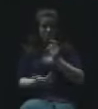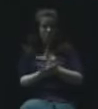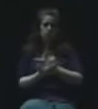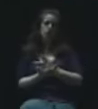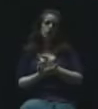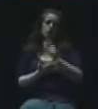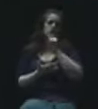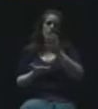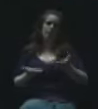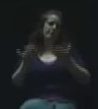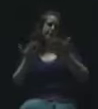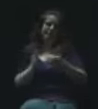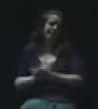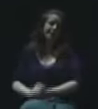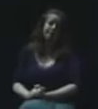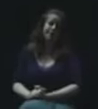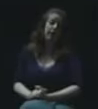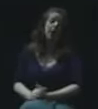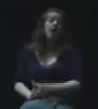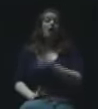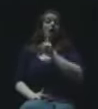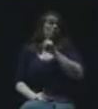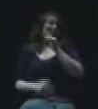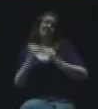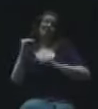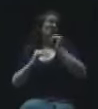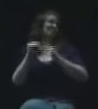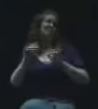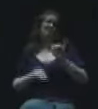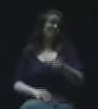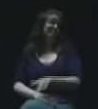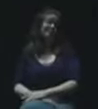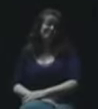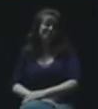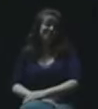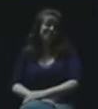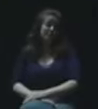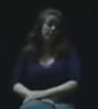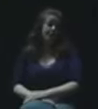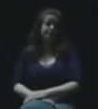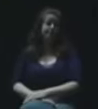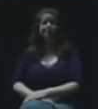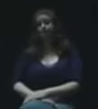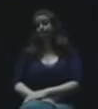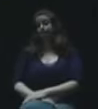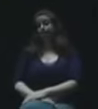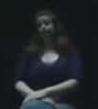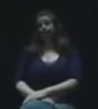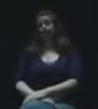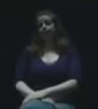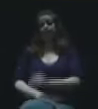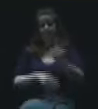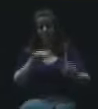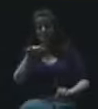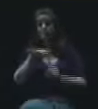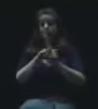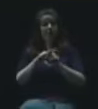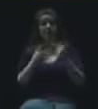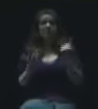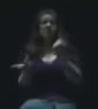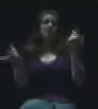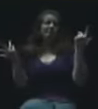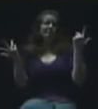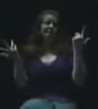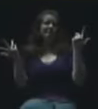be presented, I just, I'm really uncomfortable with this, it brings up, it's just